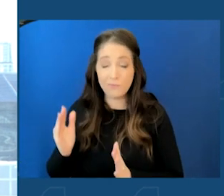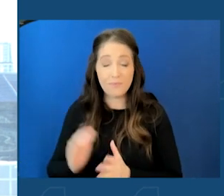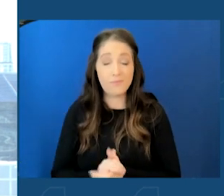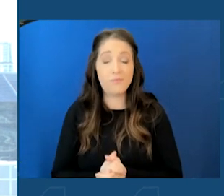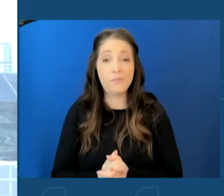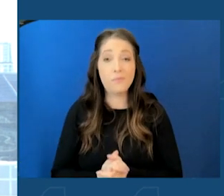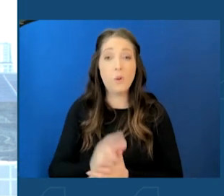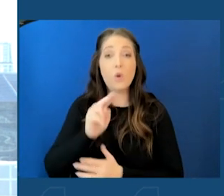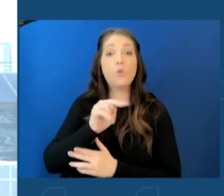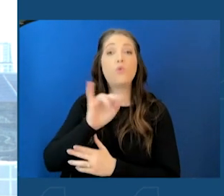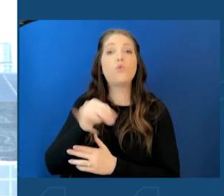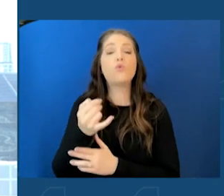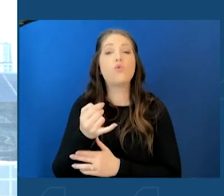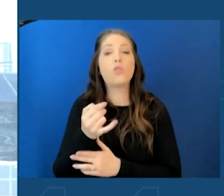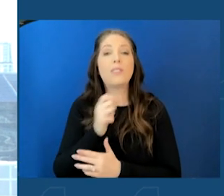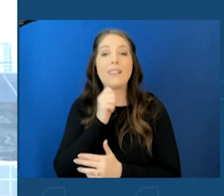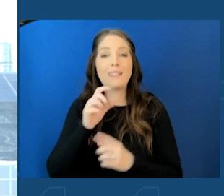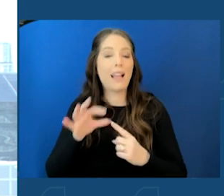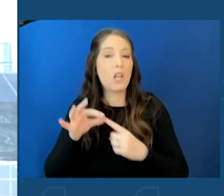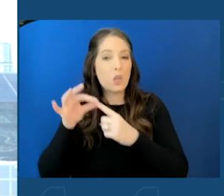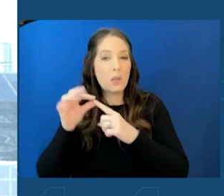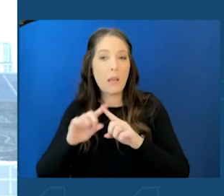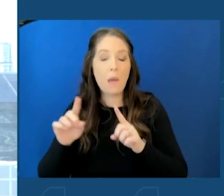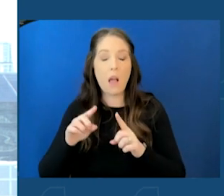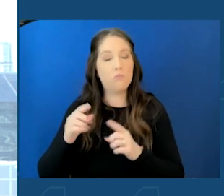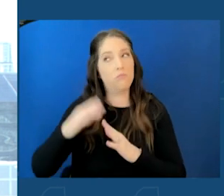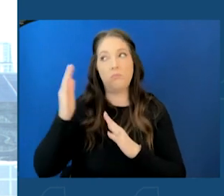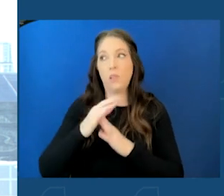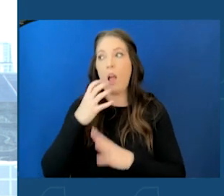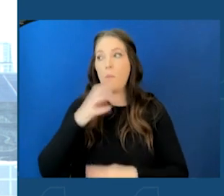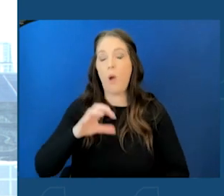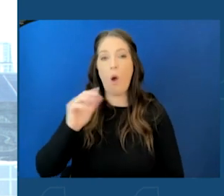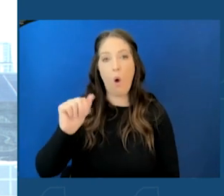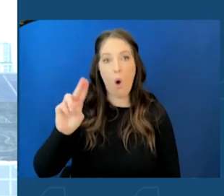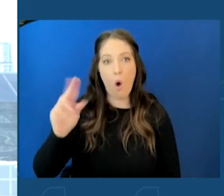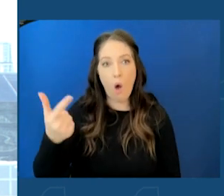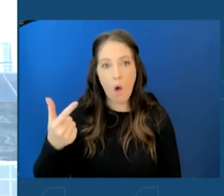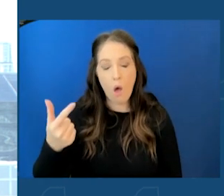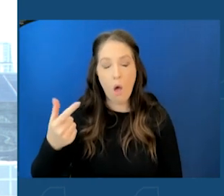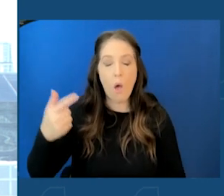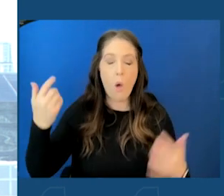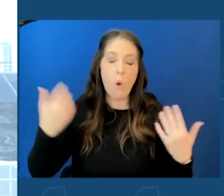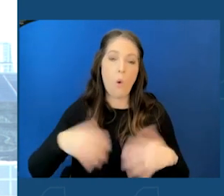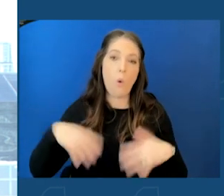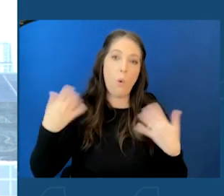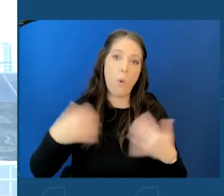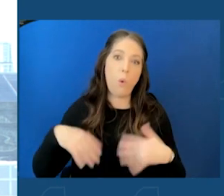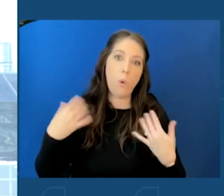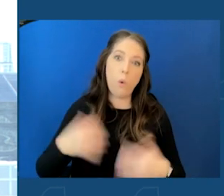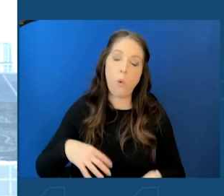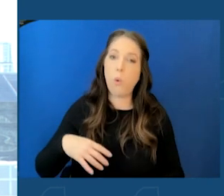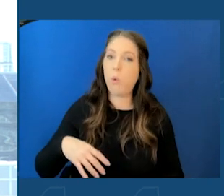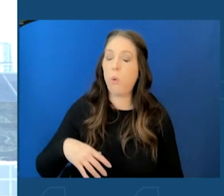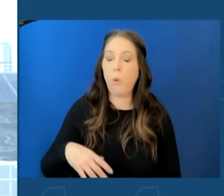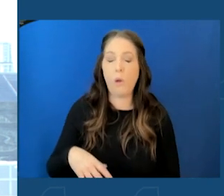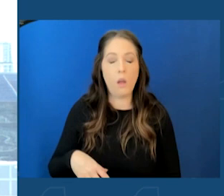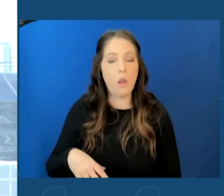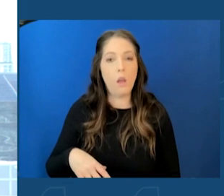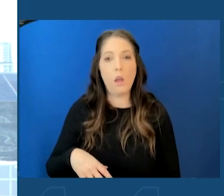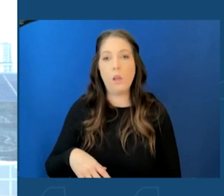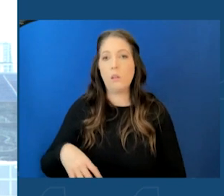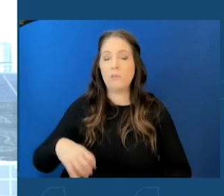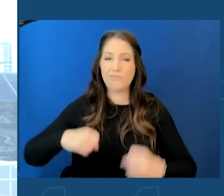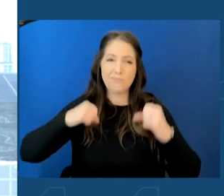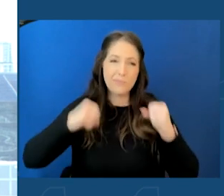came off our hottest August on record. We are being battered, as Kathy said, by ever-stronger storms,